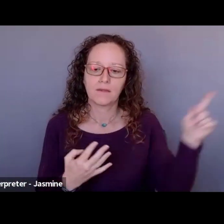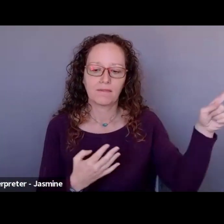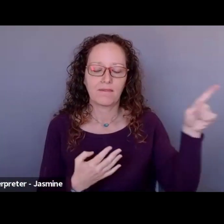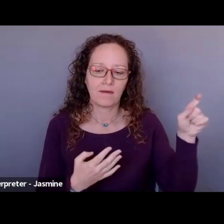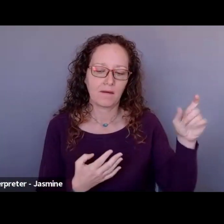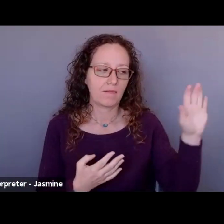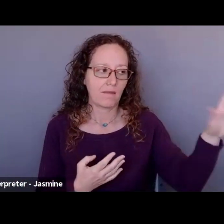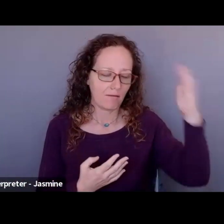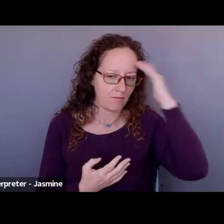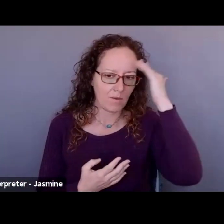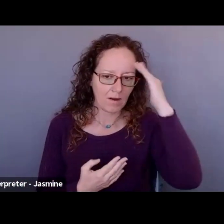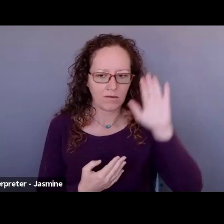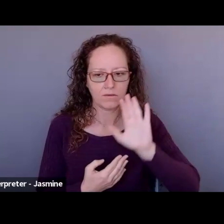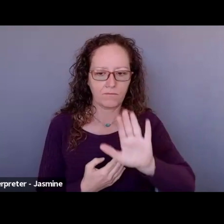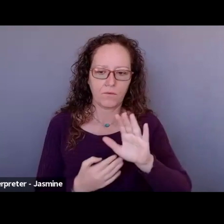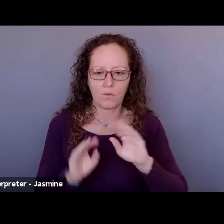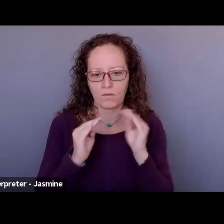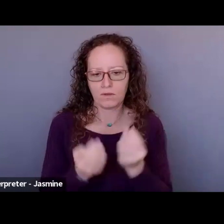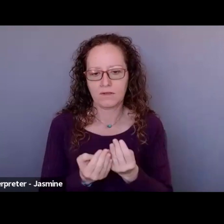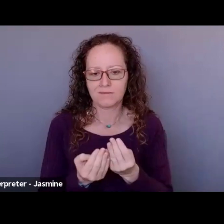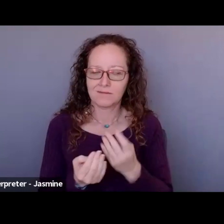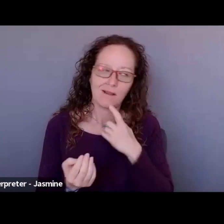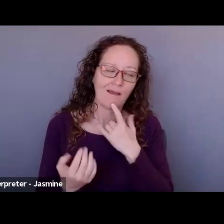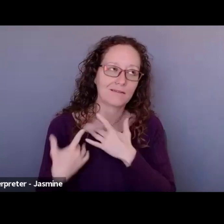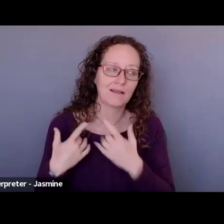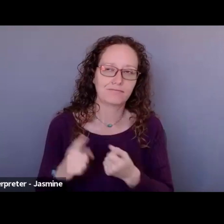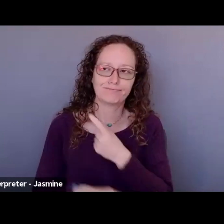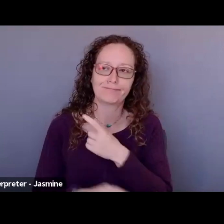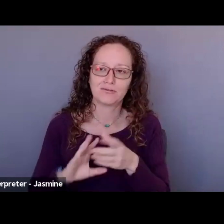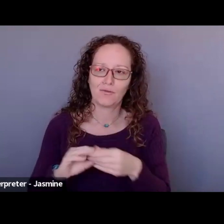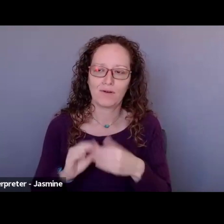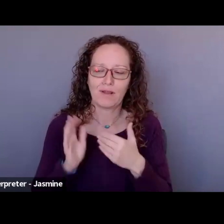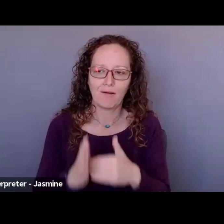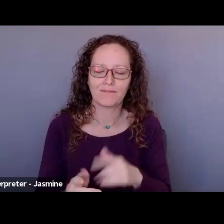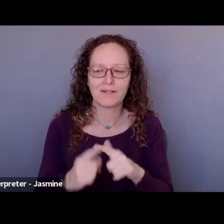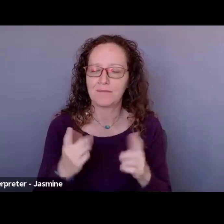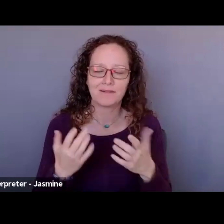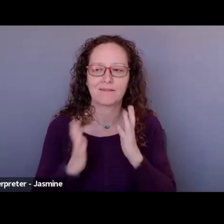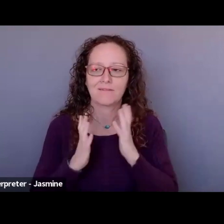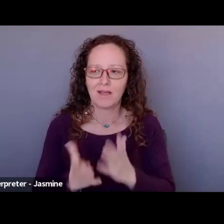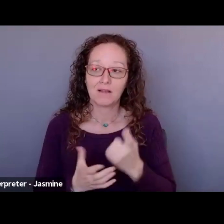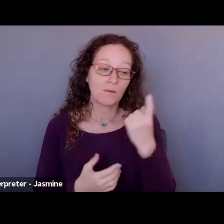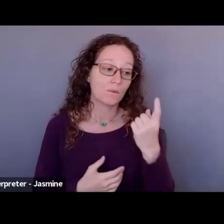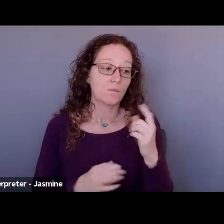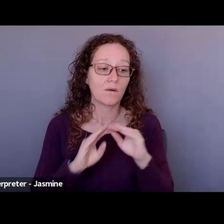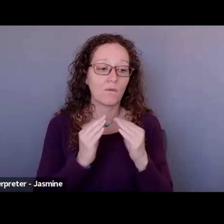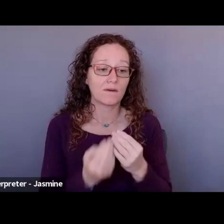stories, but that's okay for now. So I was at an organization in Trenton, actually, and